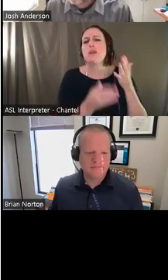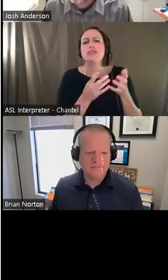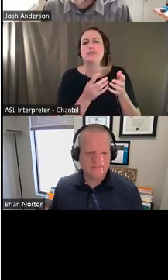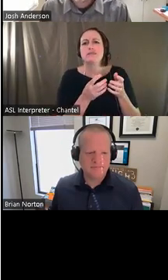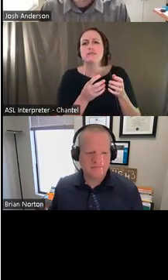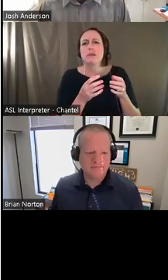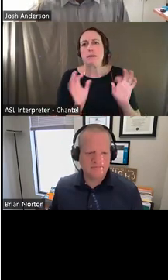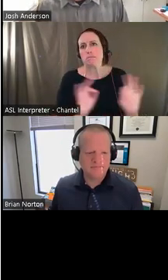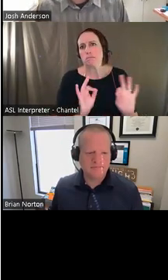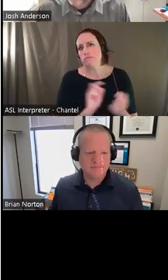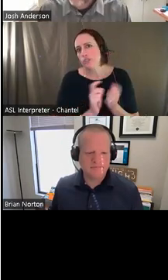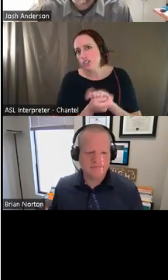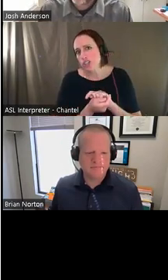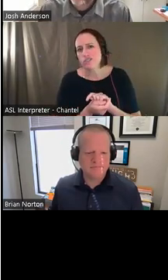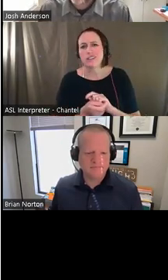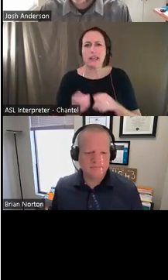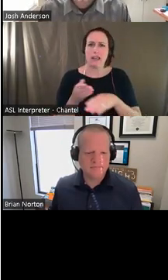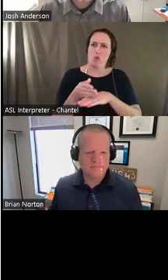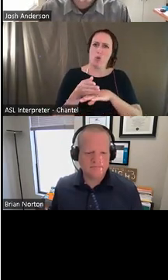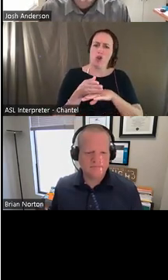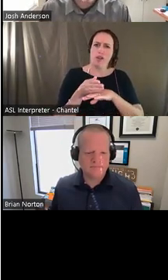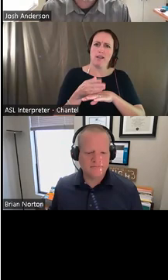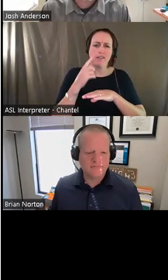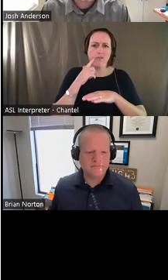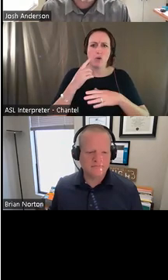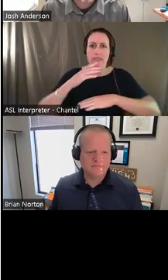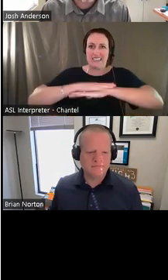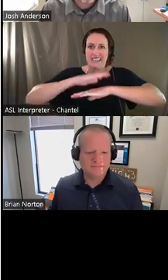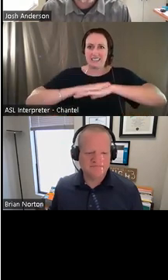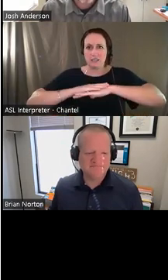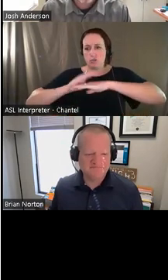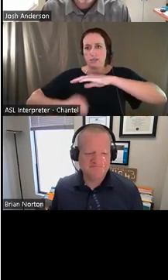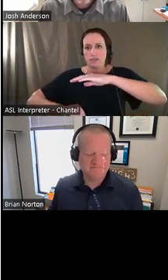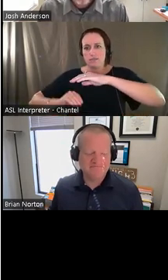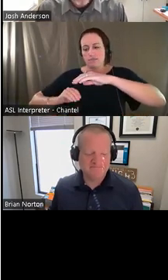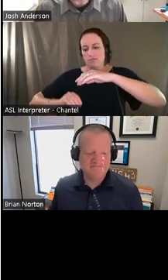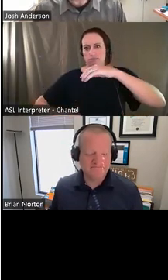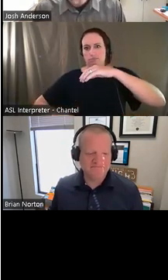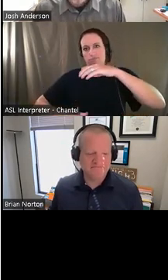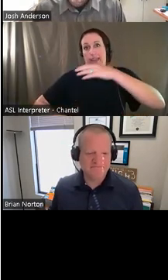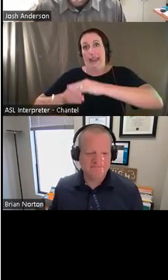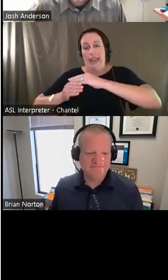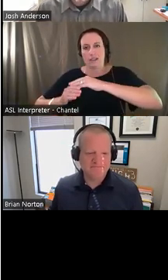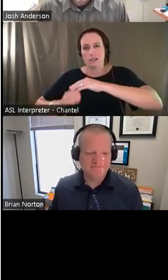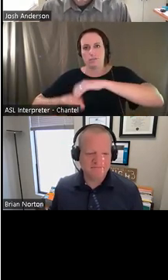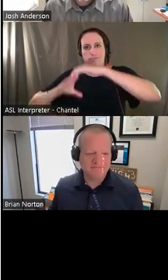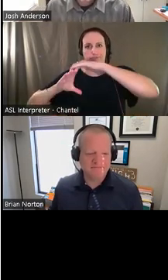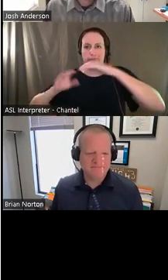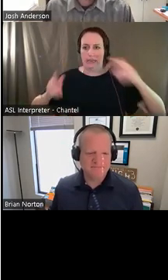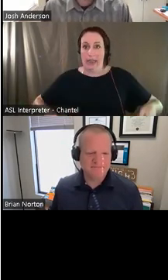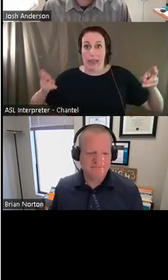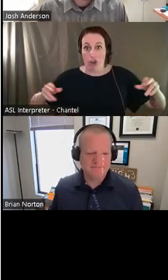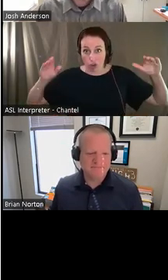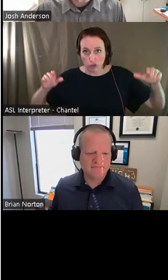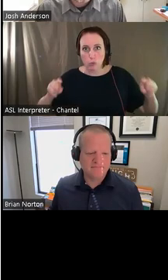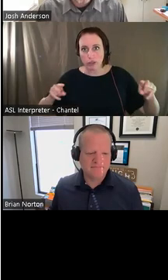that's almost more of an adjustment than an accommodation, I would say, but we won't get into the semantics of, of those kinds of words. And then if you're considering new tools